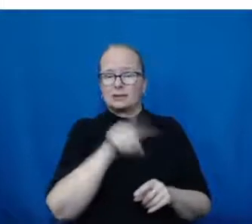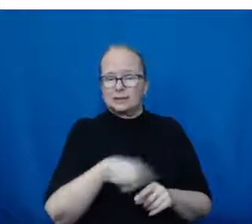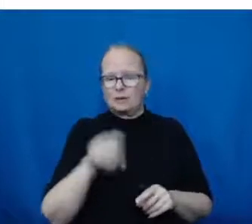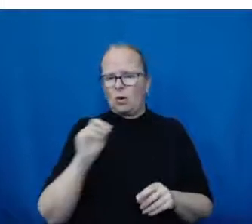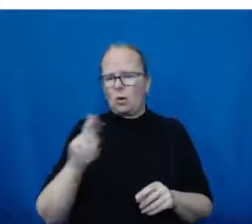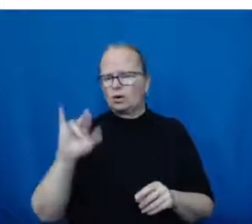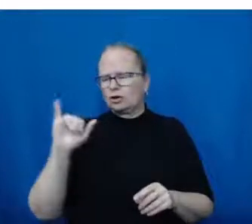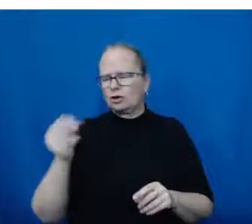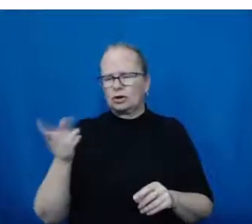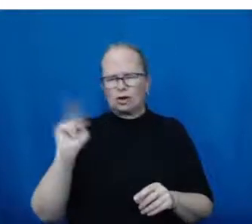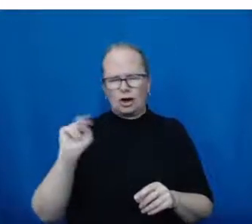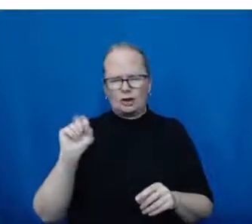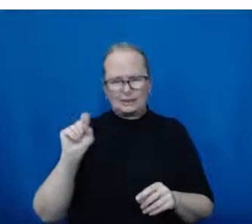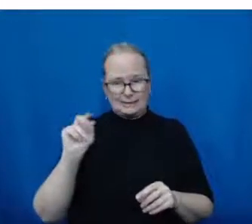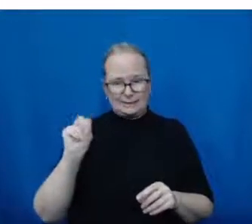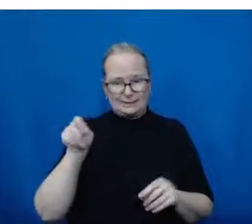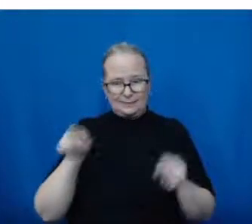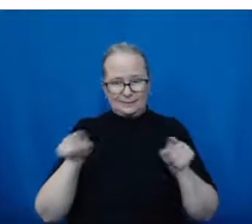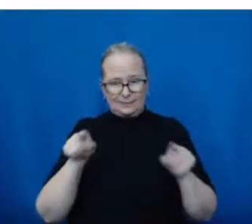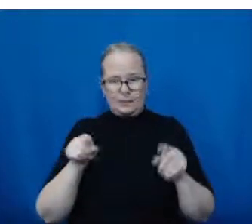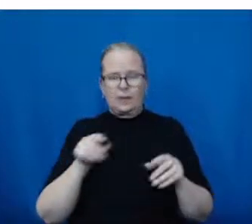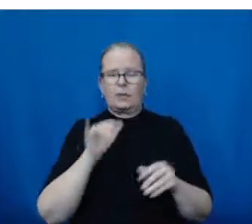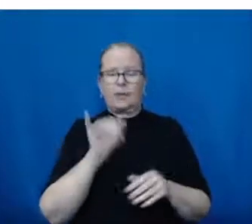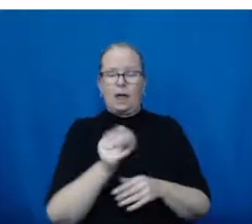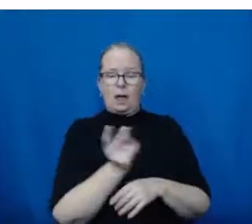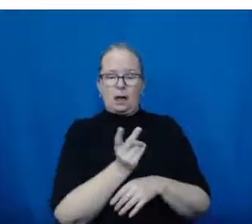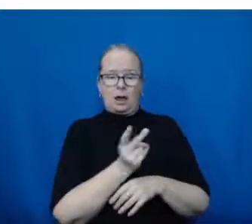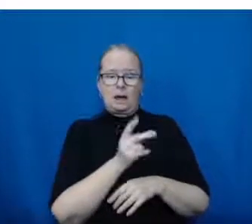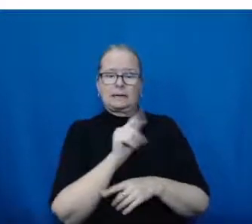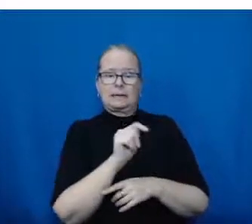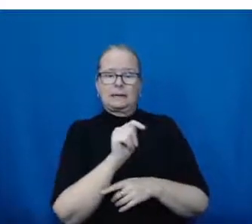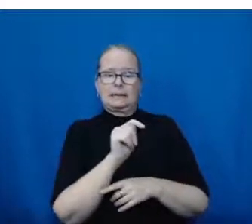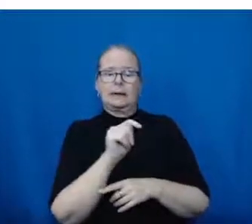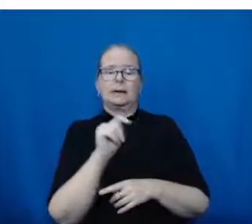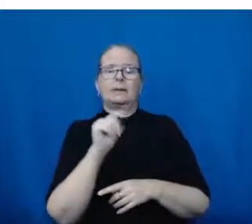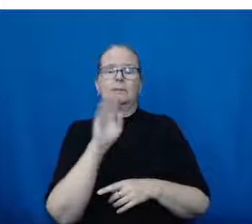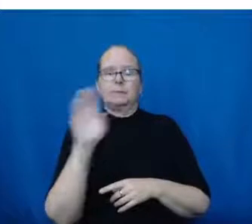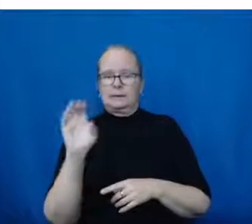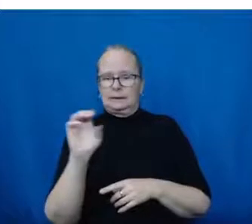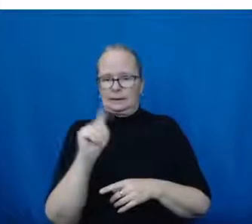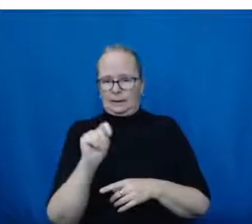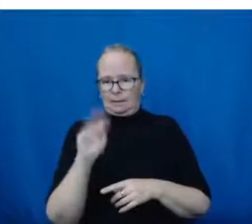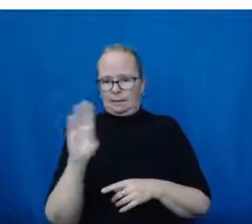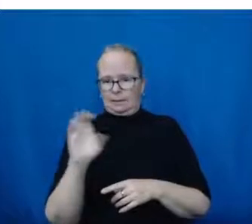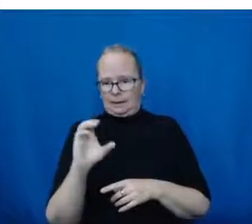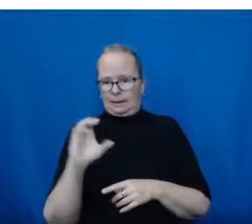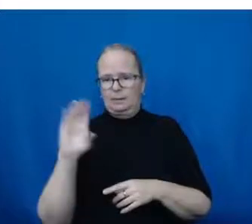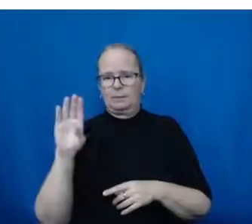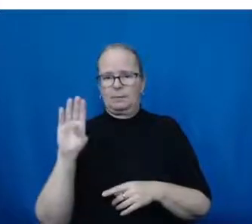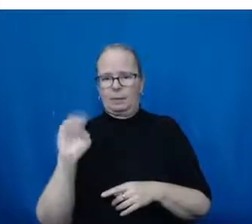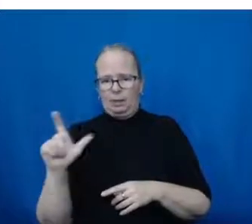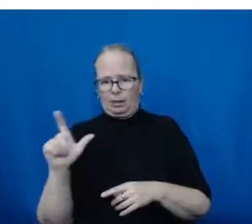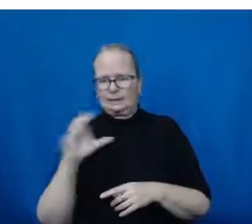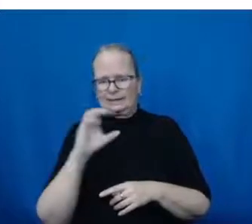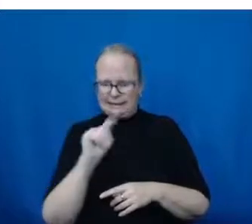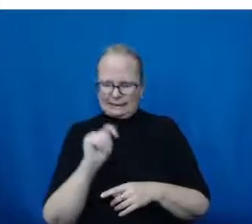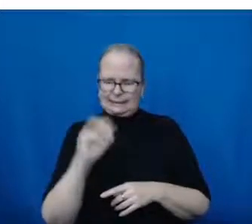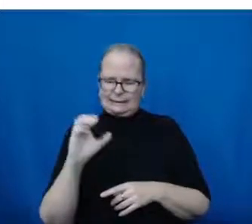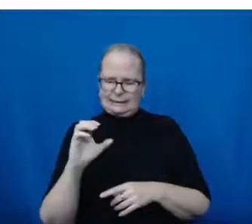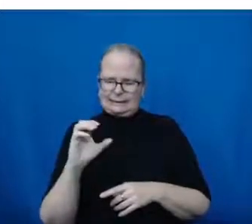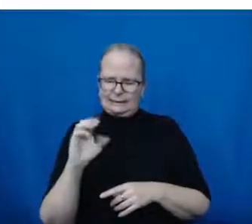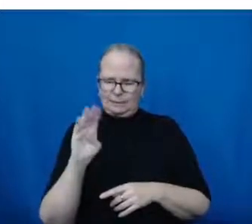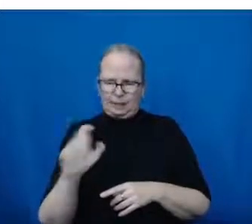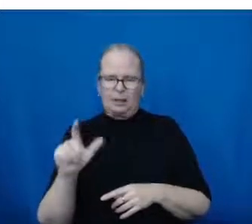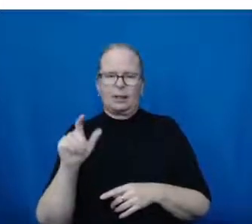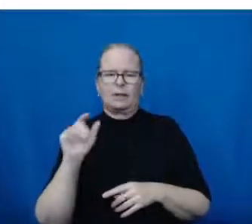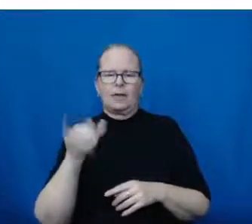produce, your body to produce T cells and B cells so that you will remember the infection and the virus if you become infected at some